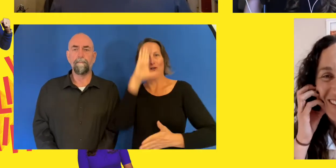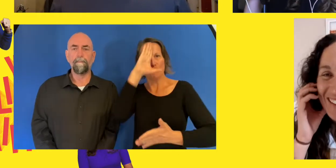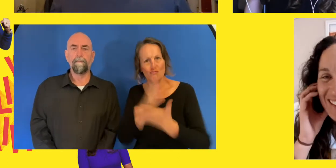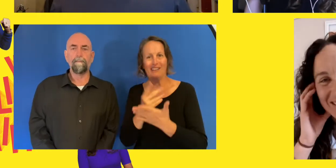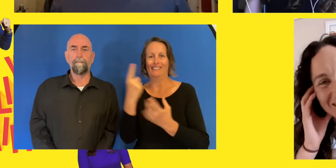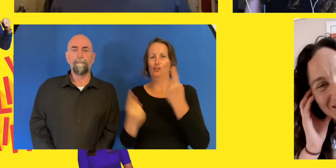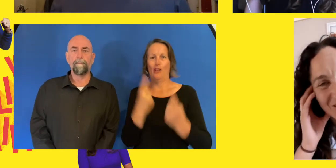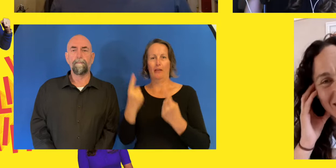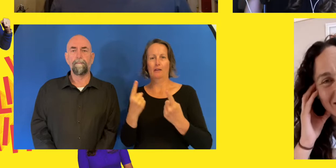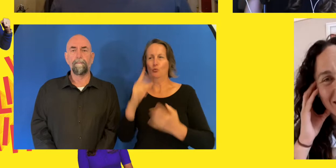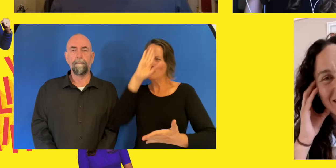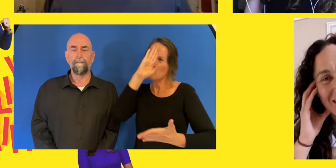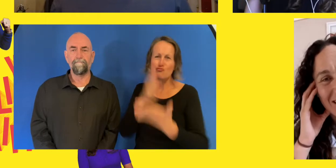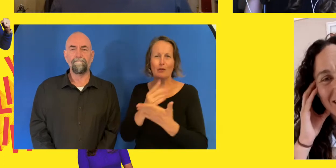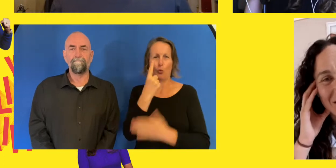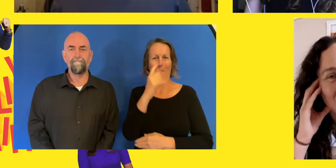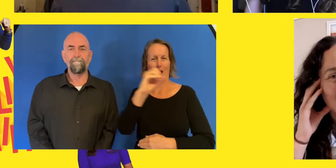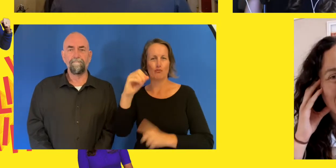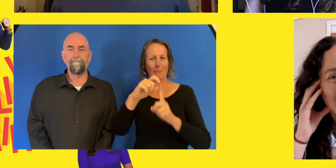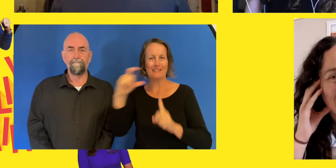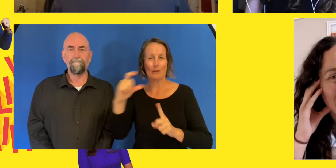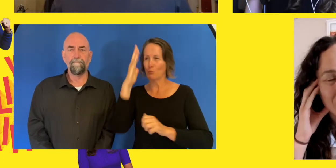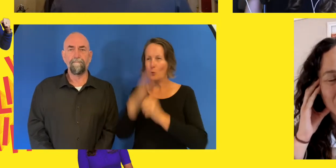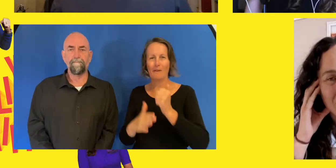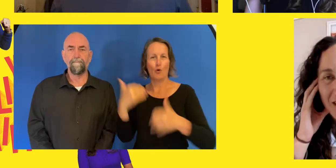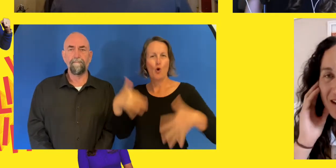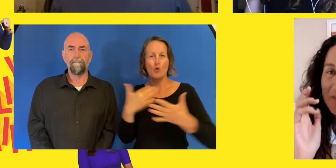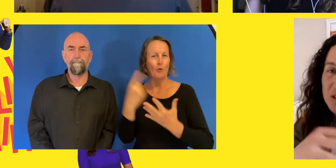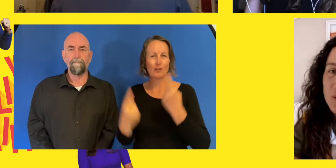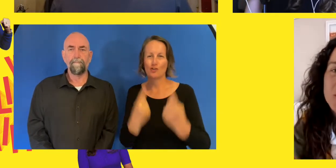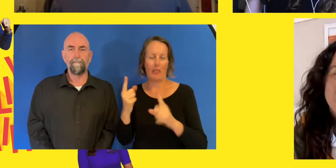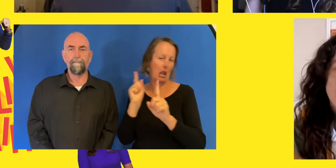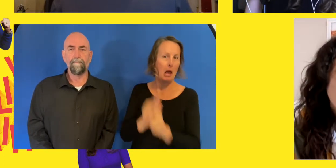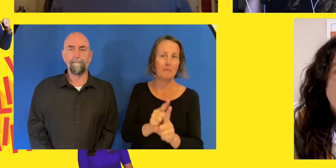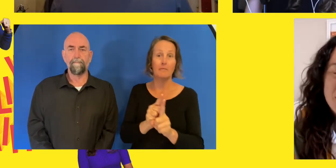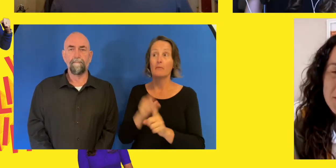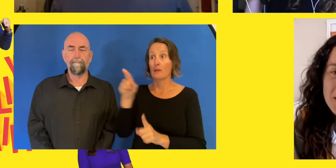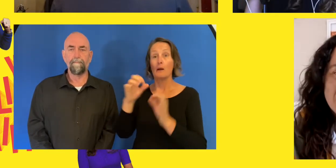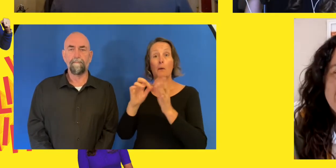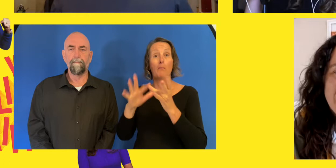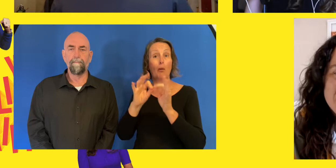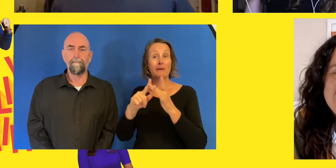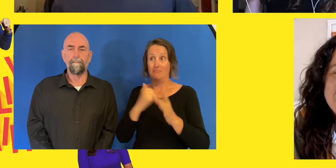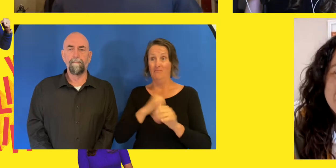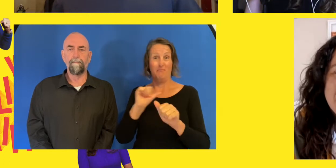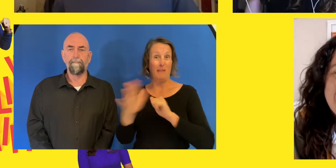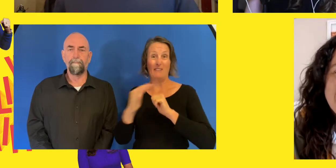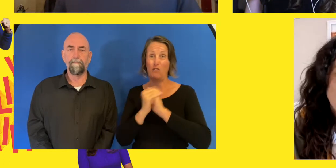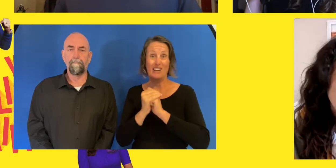we clicked as soon as we started skiing together and not looked back ever since. We had this awesome, open, communicative partnership.